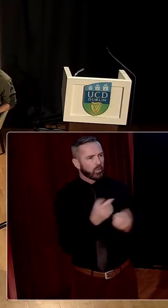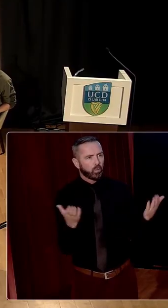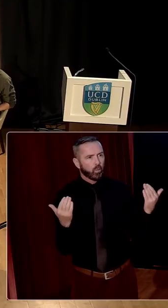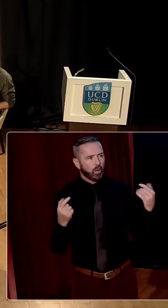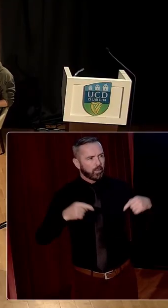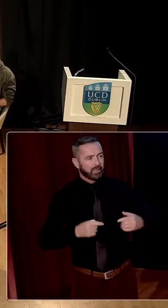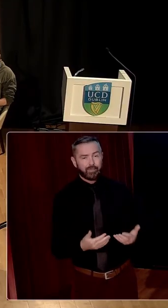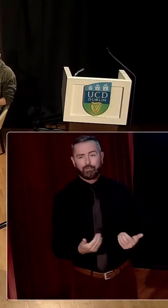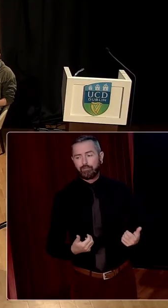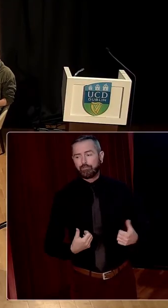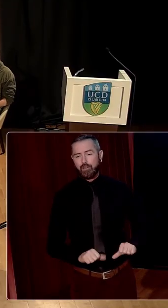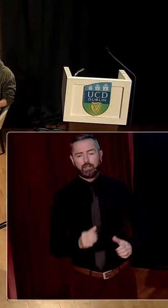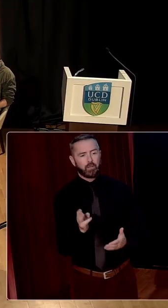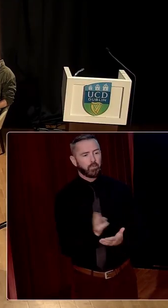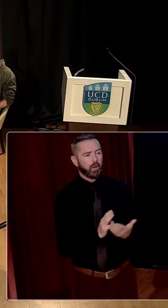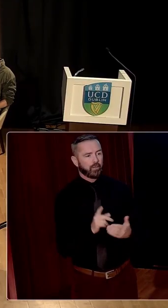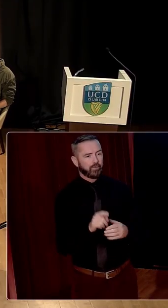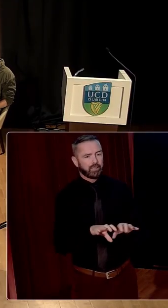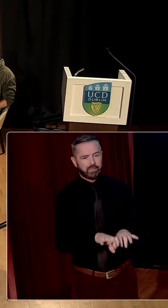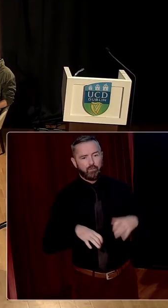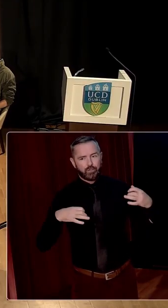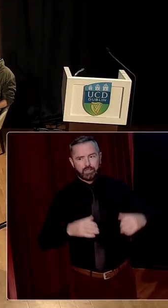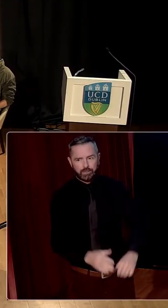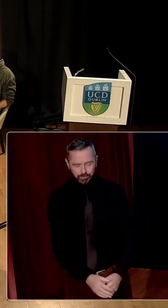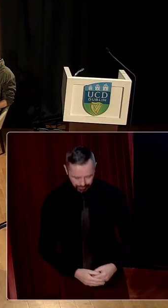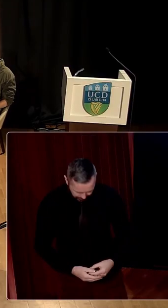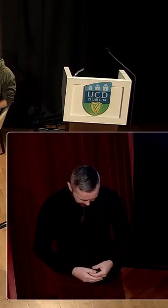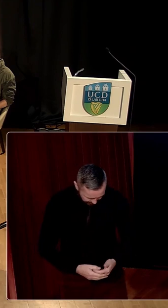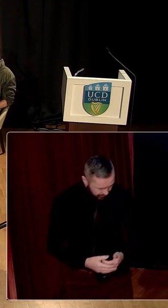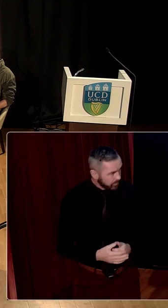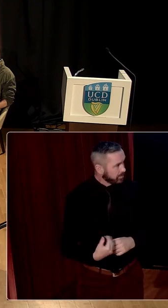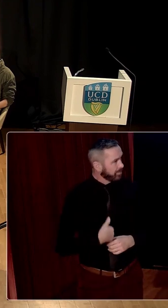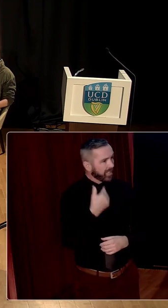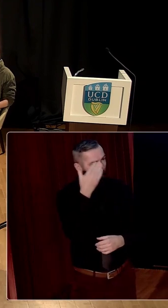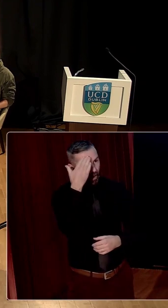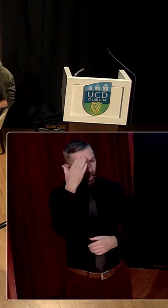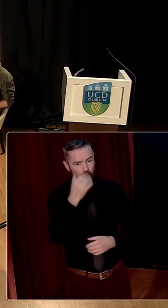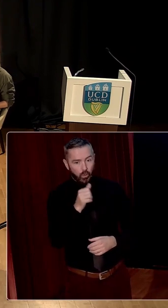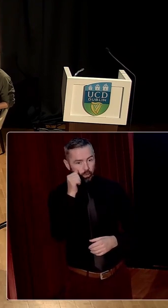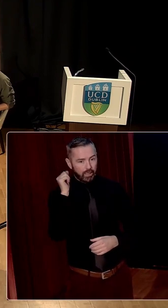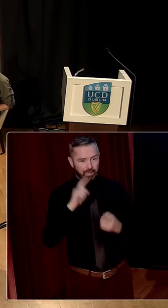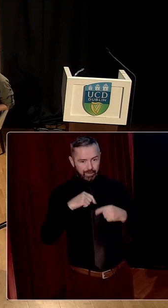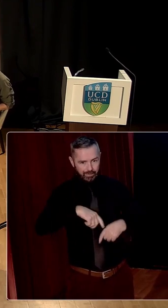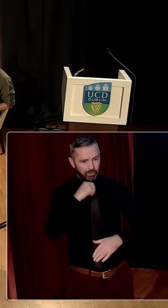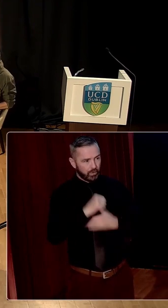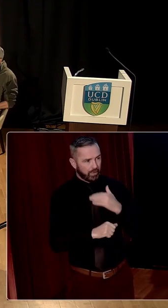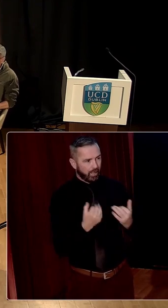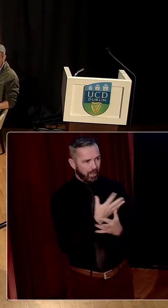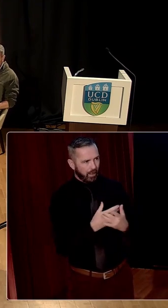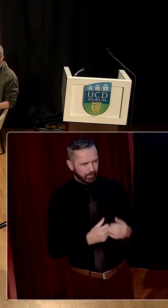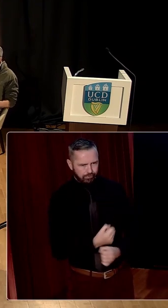Welcome to this, the final session of this conference. I know that during the course of yesterday and today, there have been lots of very